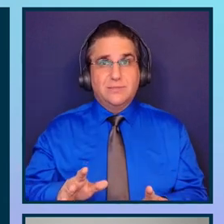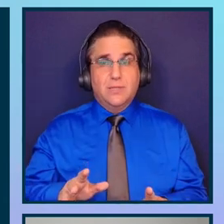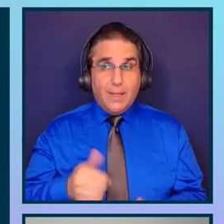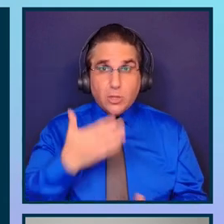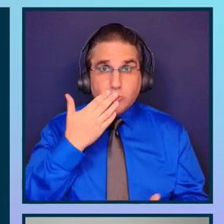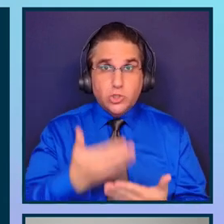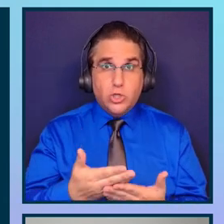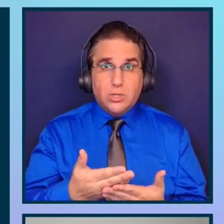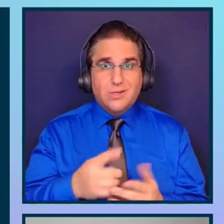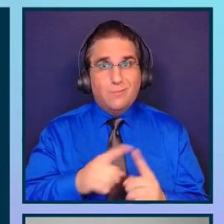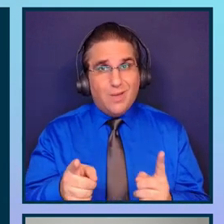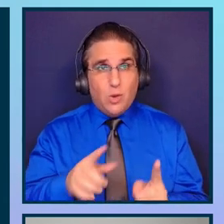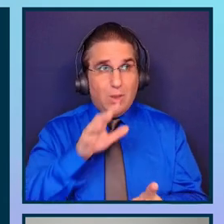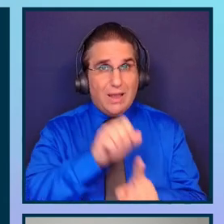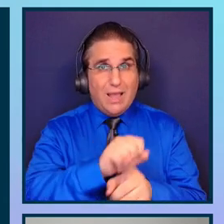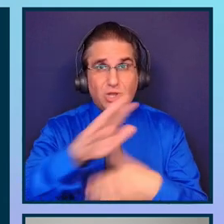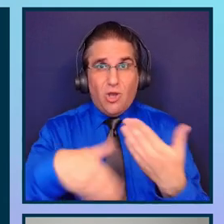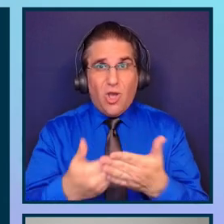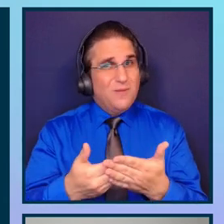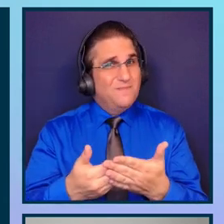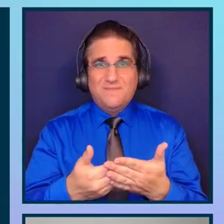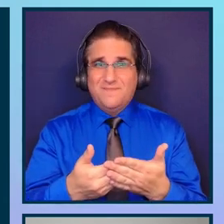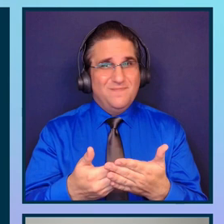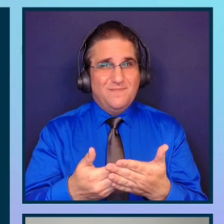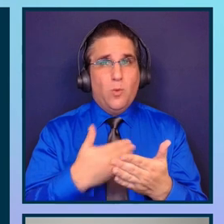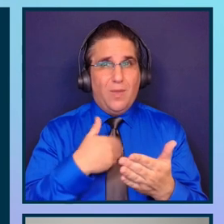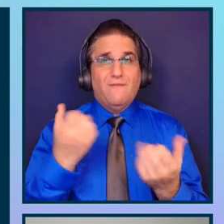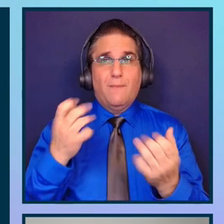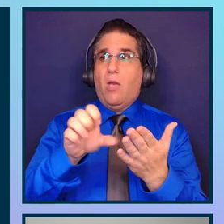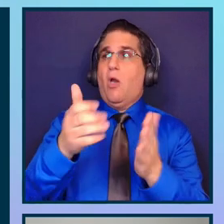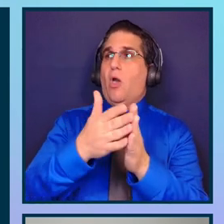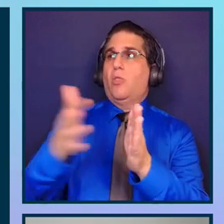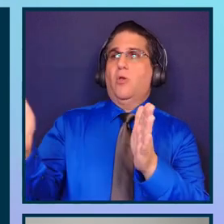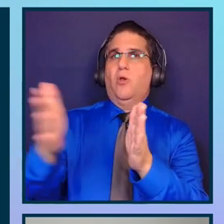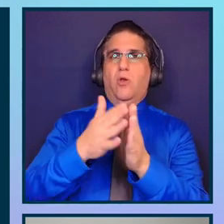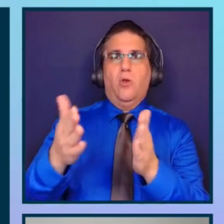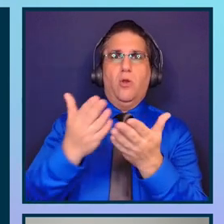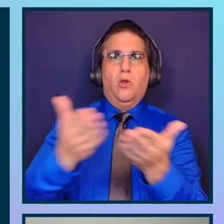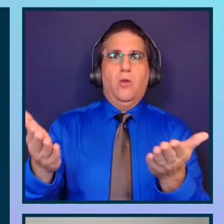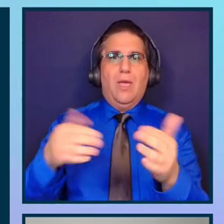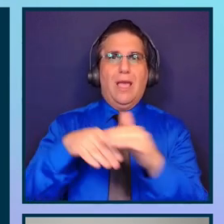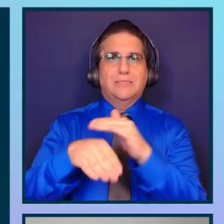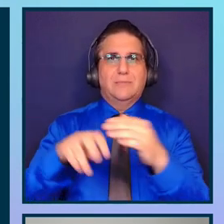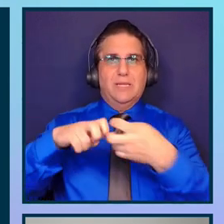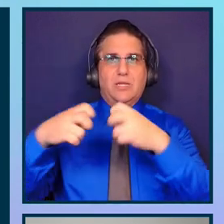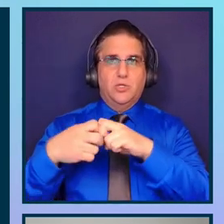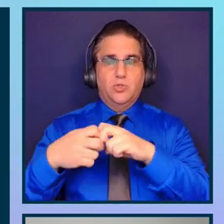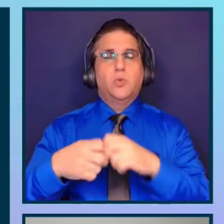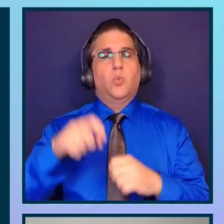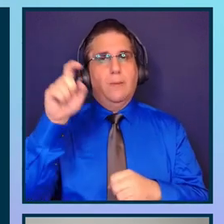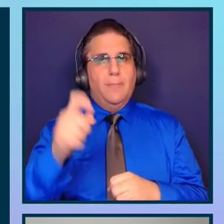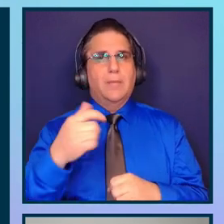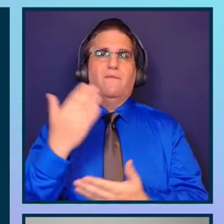but they are part of a larger testing process where manual tests are as